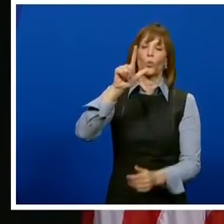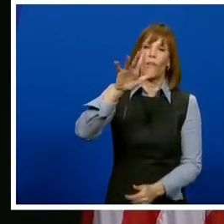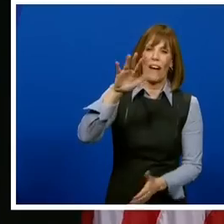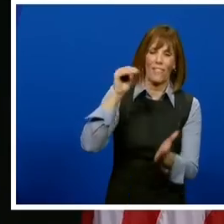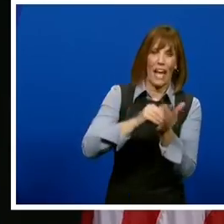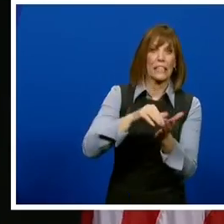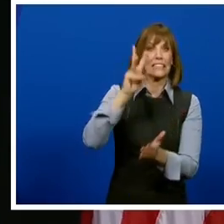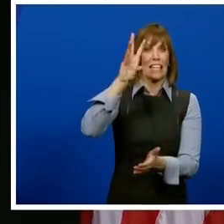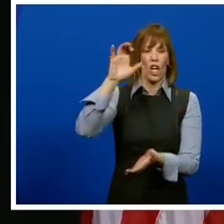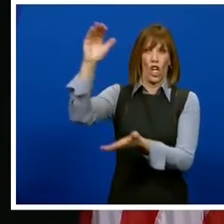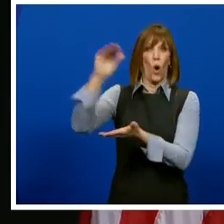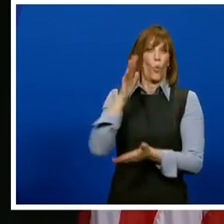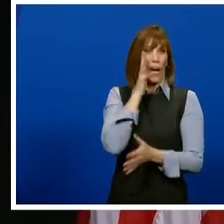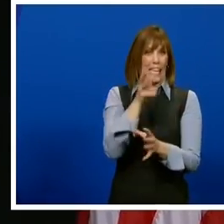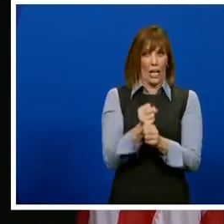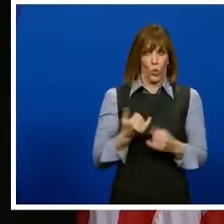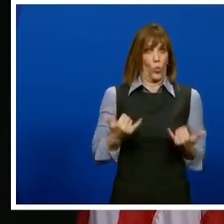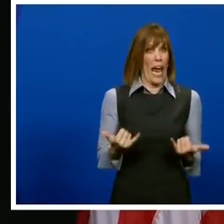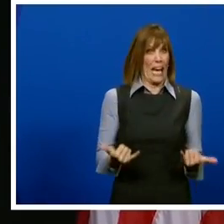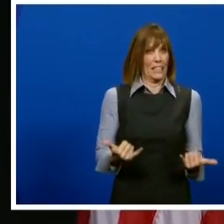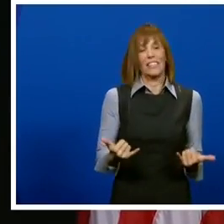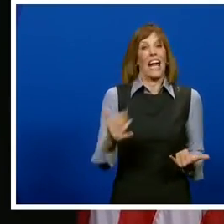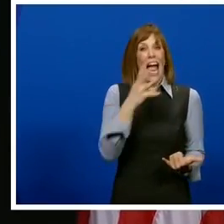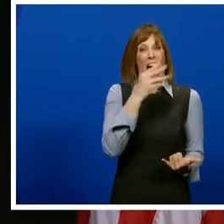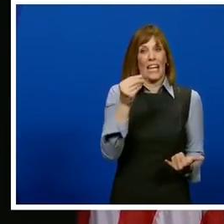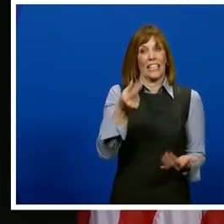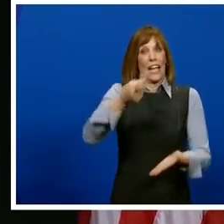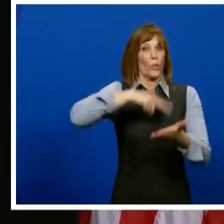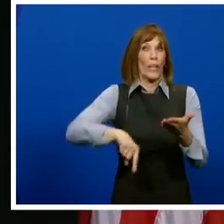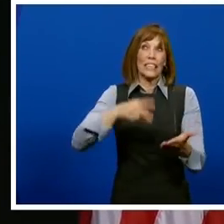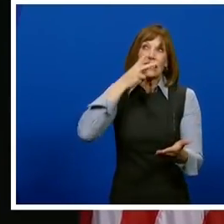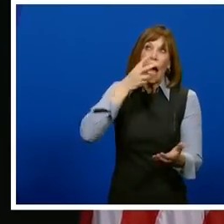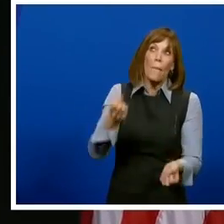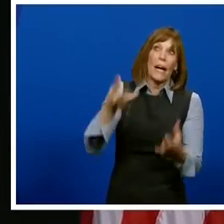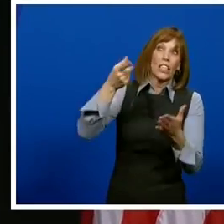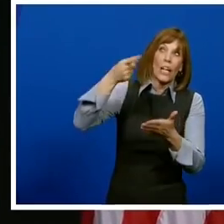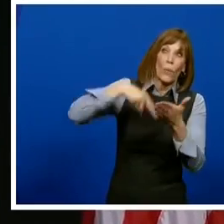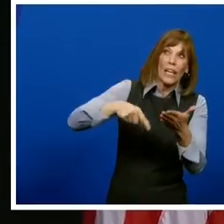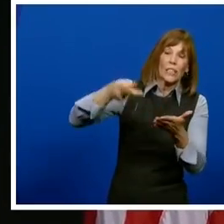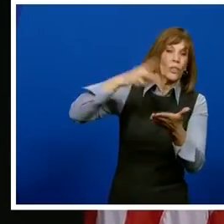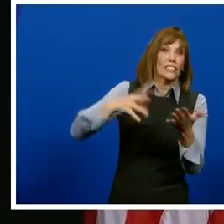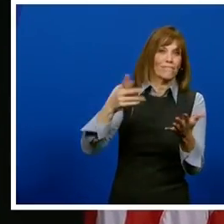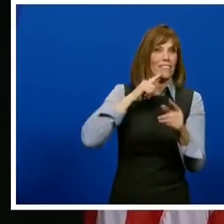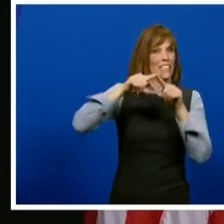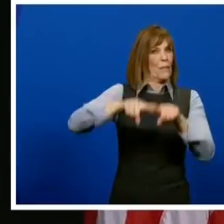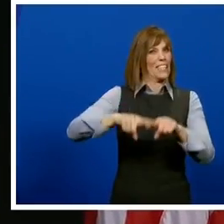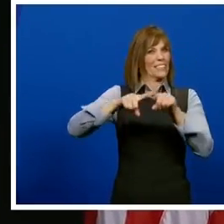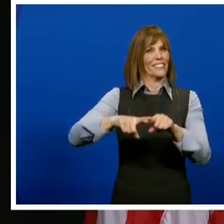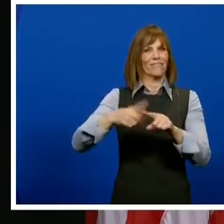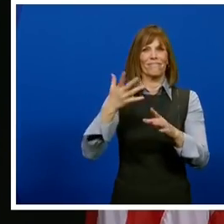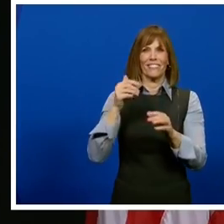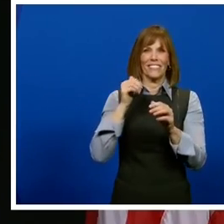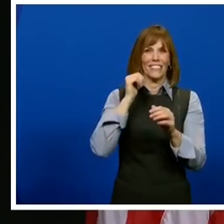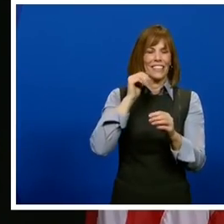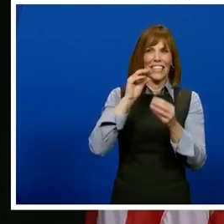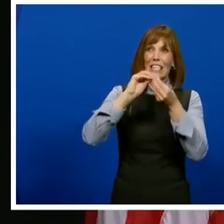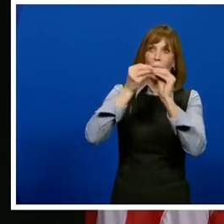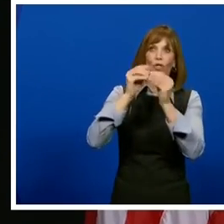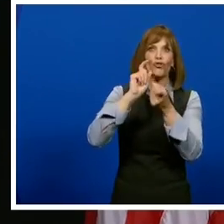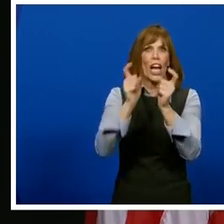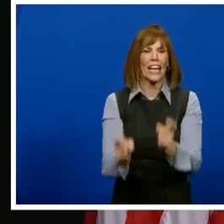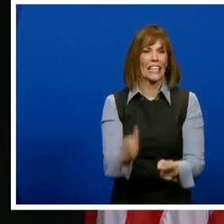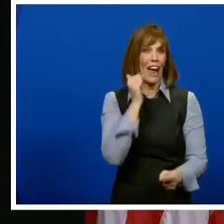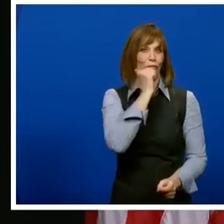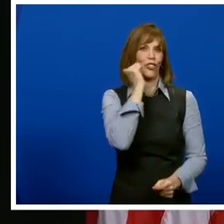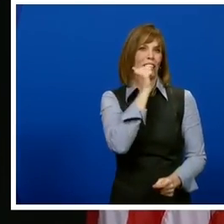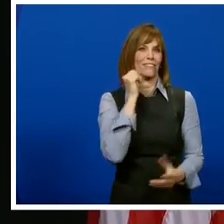thousand six hundred today. But then we won't next week or the week after. And so, you know, it's it's it's constantly moving and adjusting.